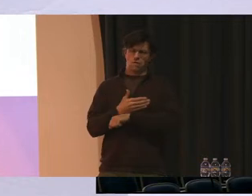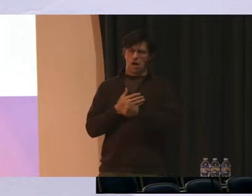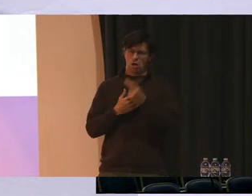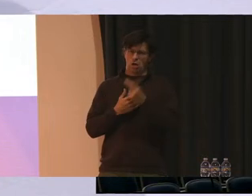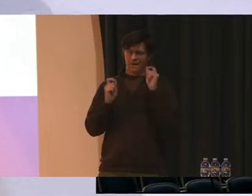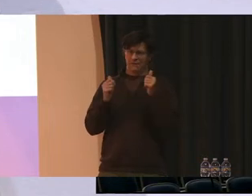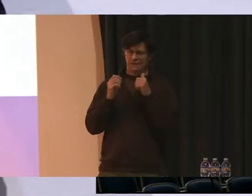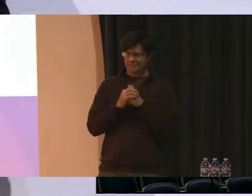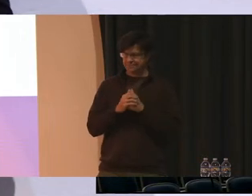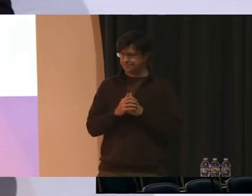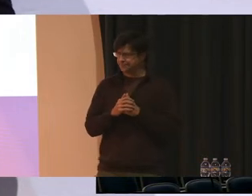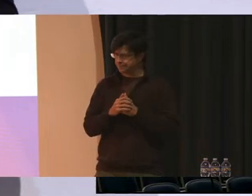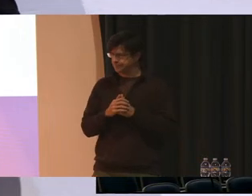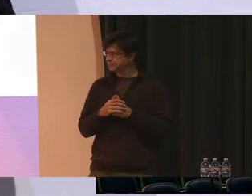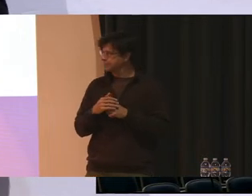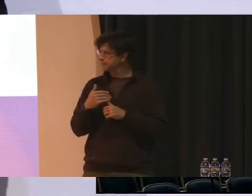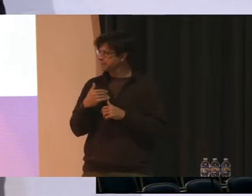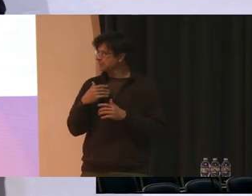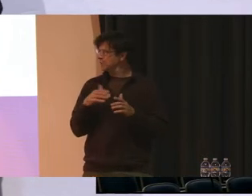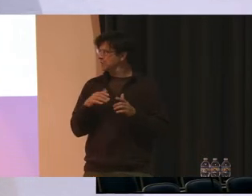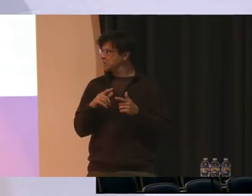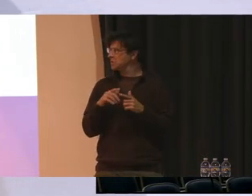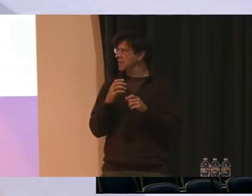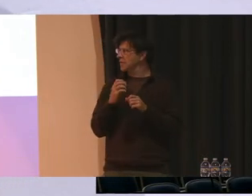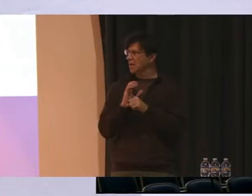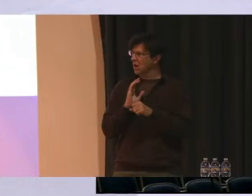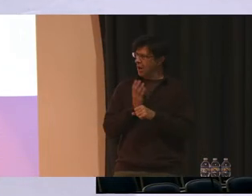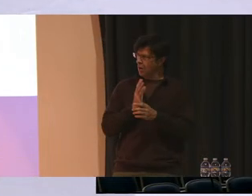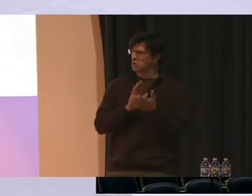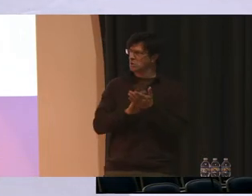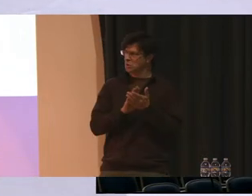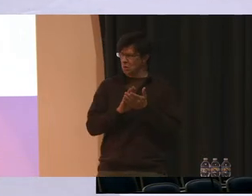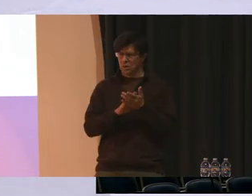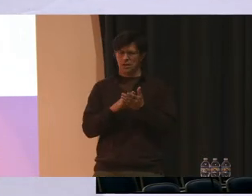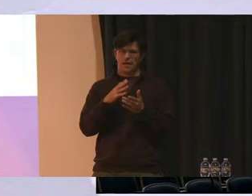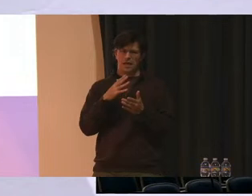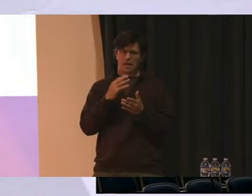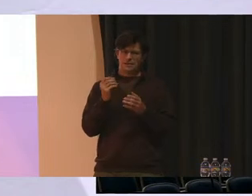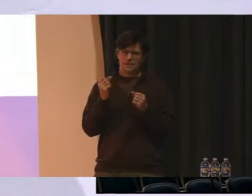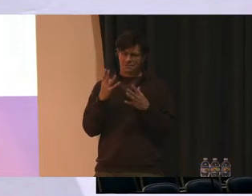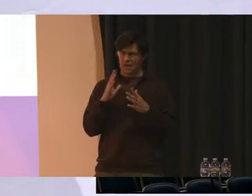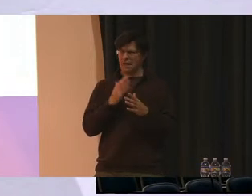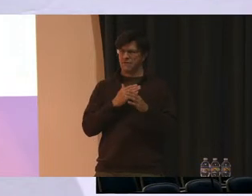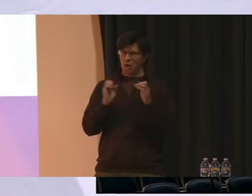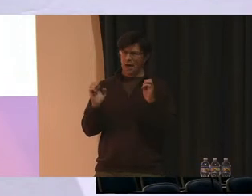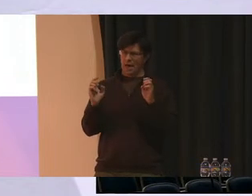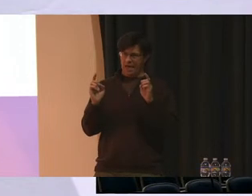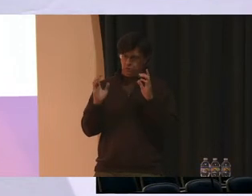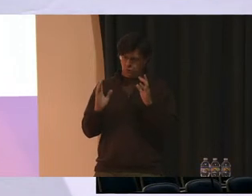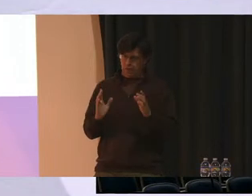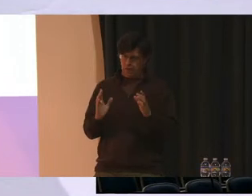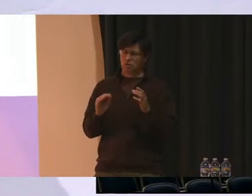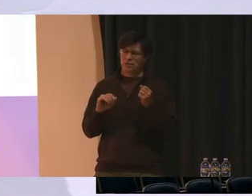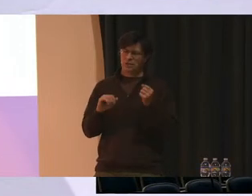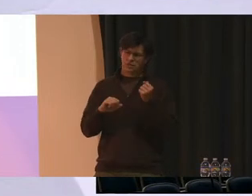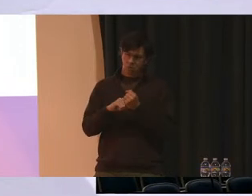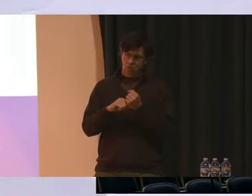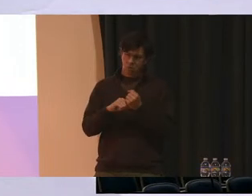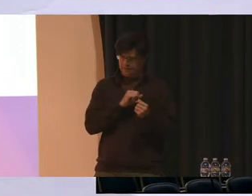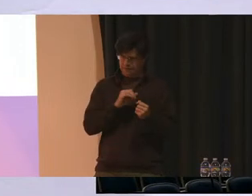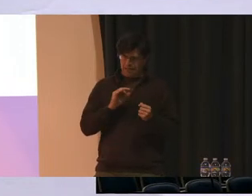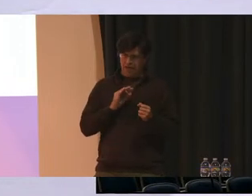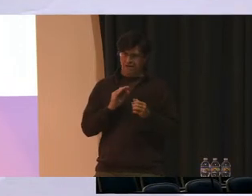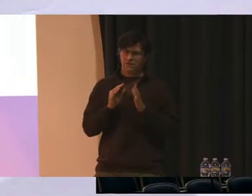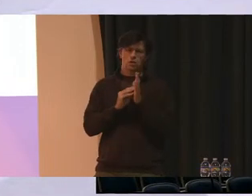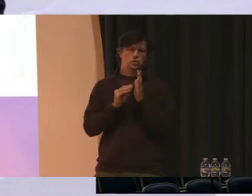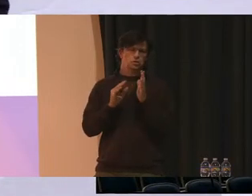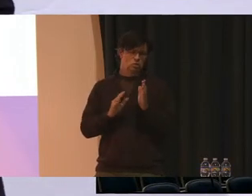Now, had a chance to spend time in our schools and meet many of our educators, support staff, students,